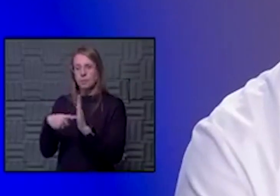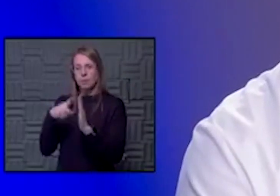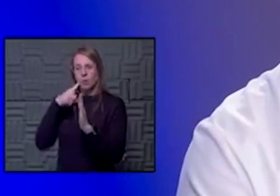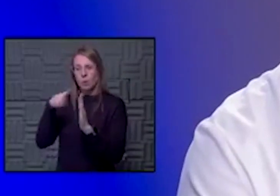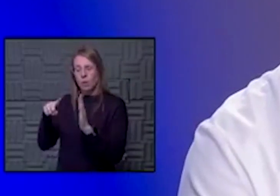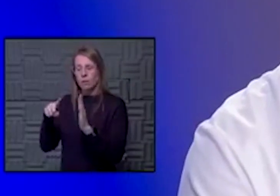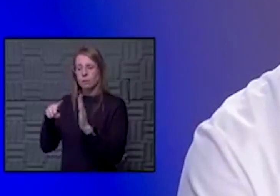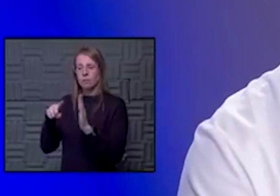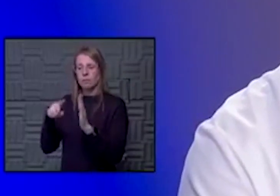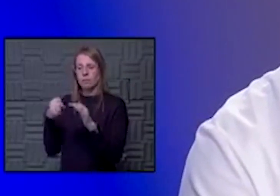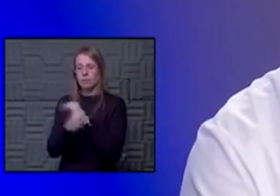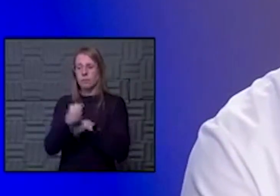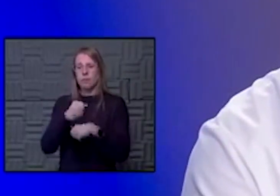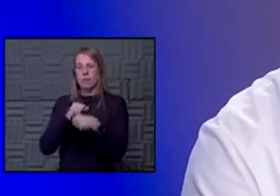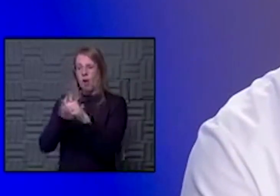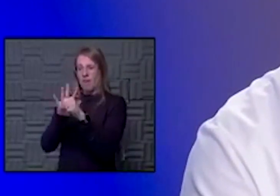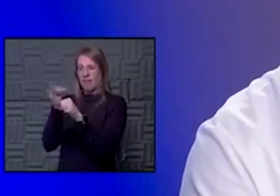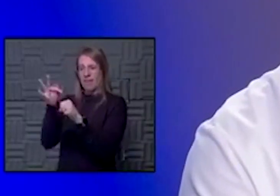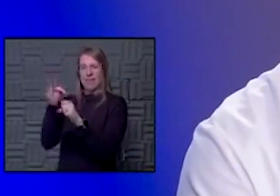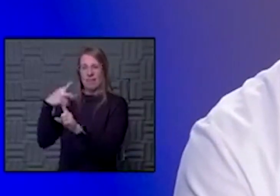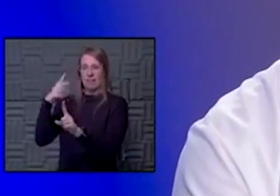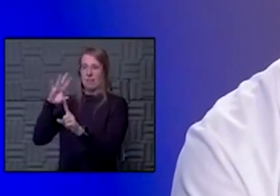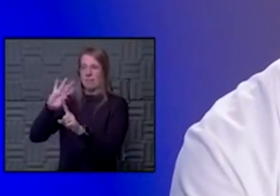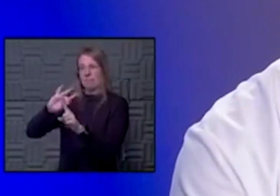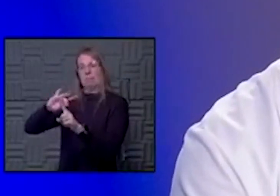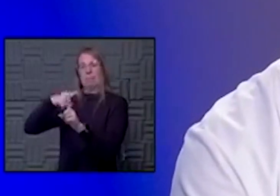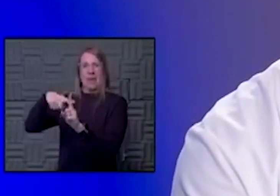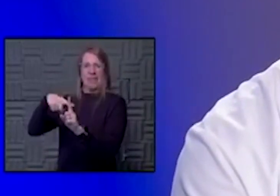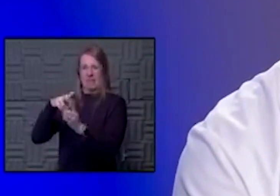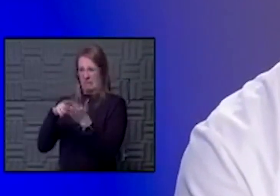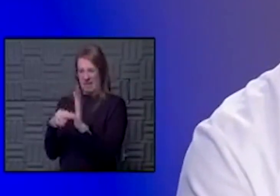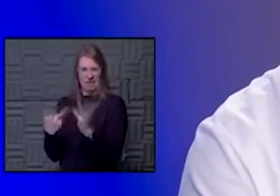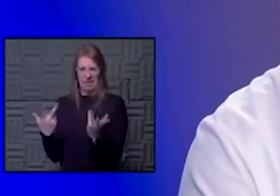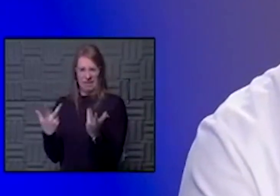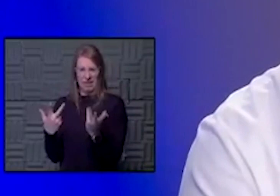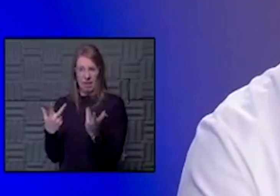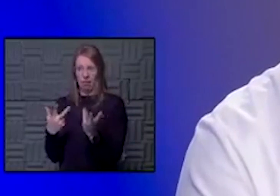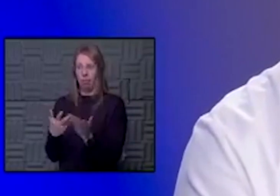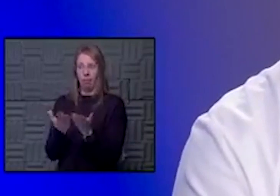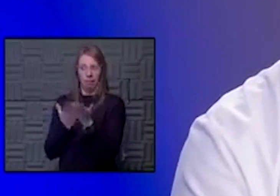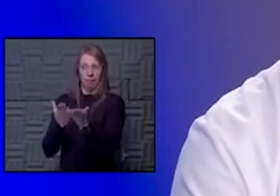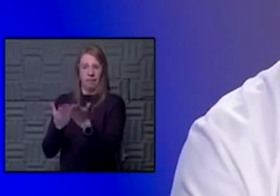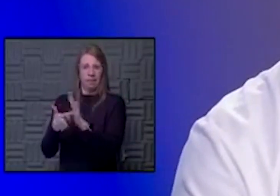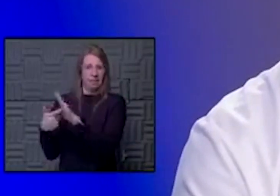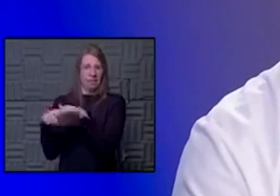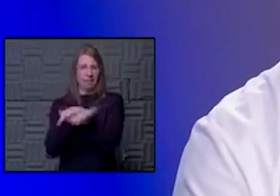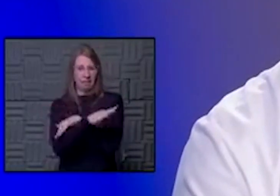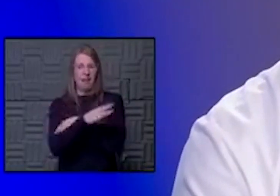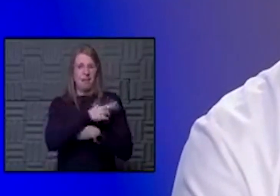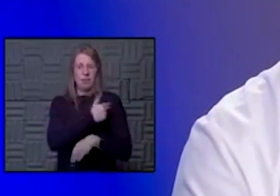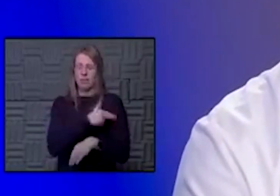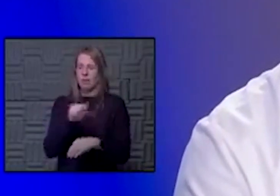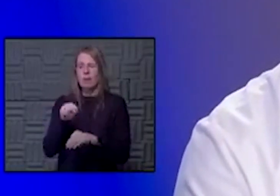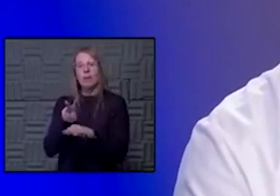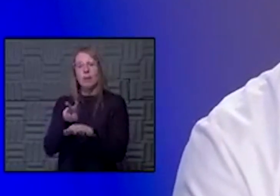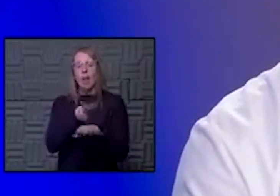having the diagnosis of COVID-19 is not an indication because of those things that you've talked about risk, know, laying in bed, you're at risk of blood